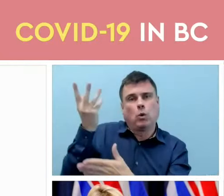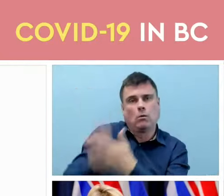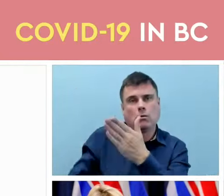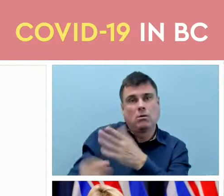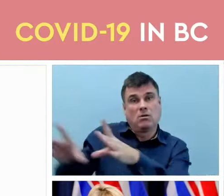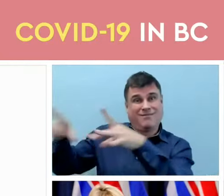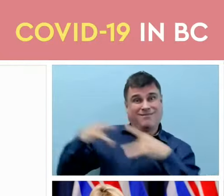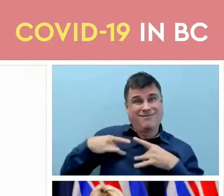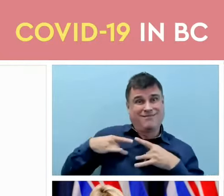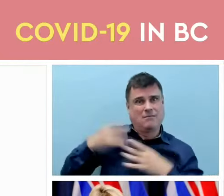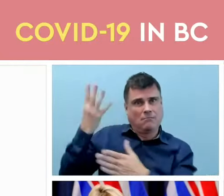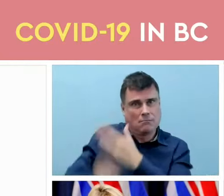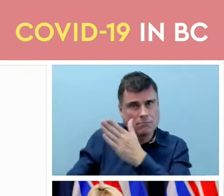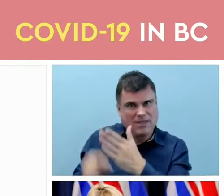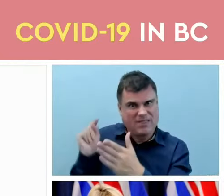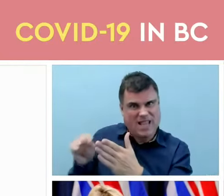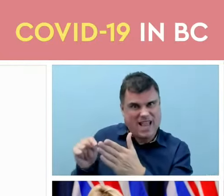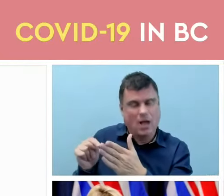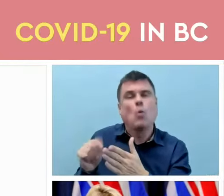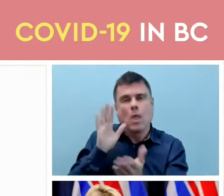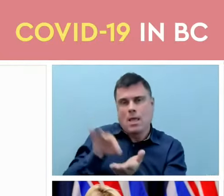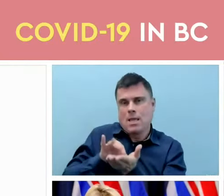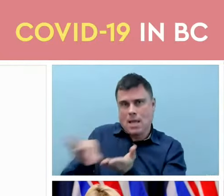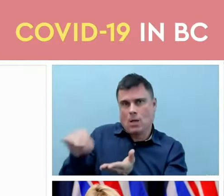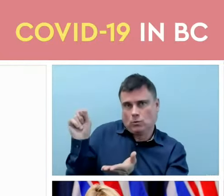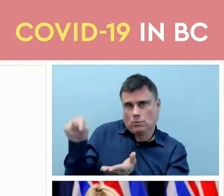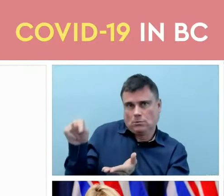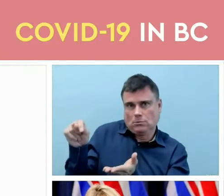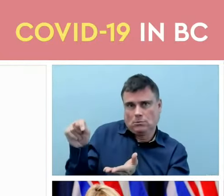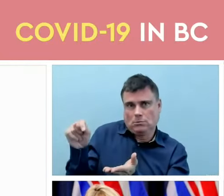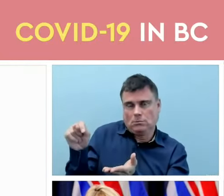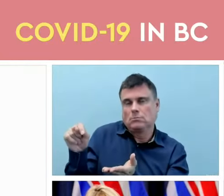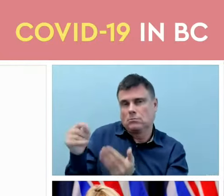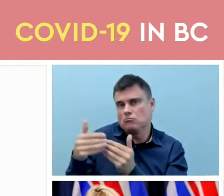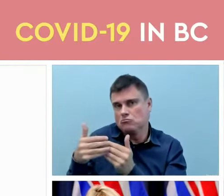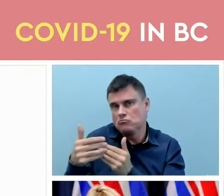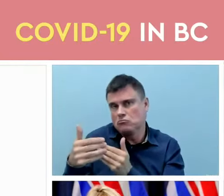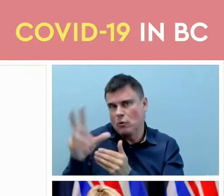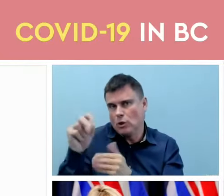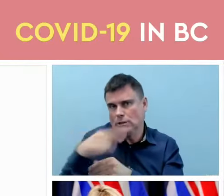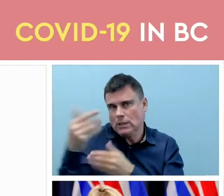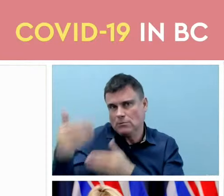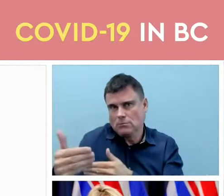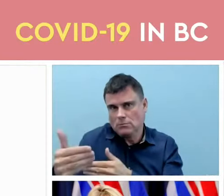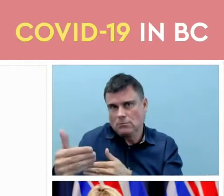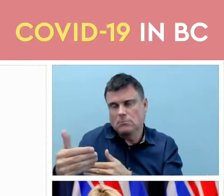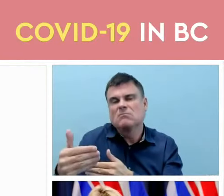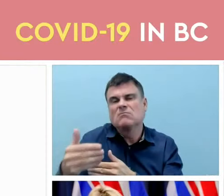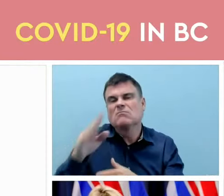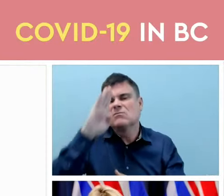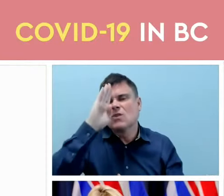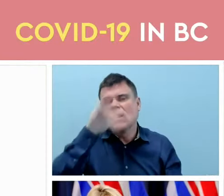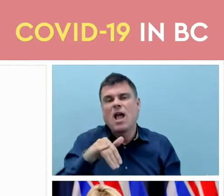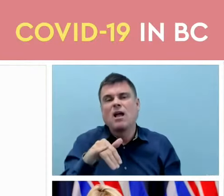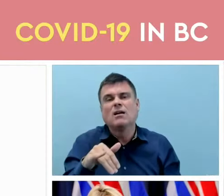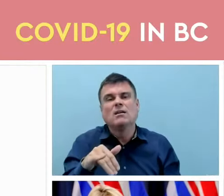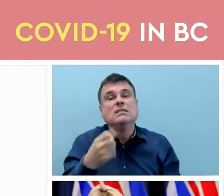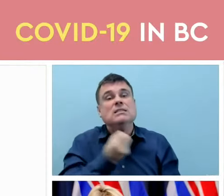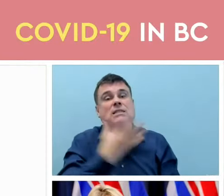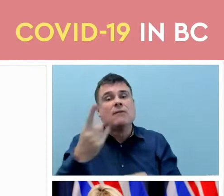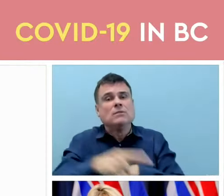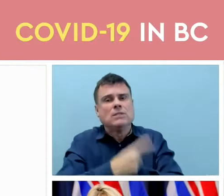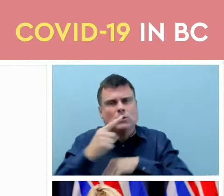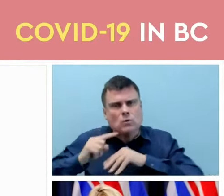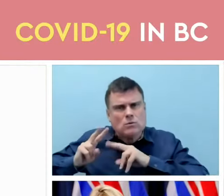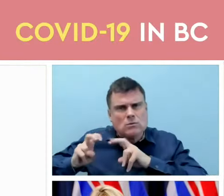over-counting people early on, because we know that it takes several days for the linkage to happen between